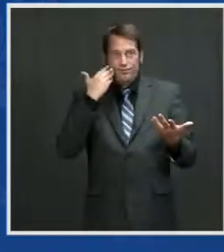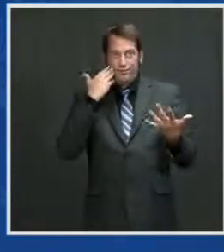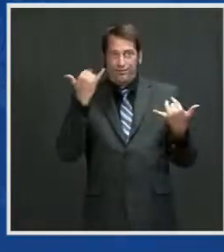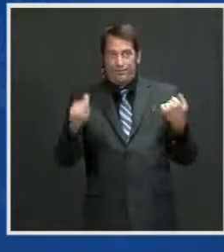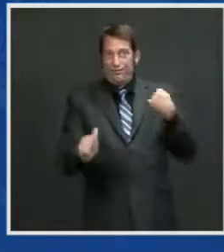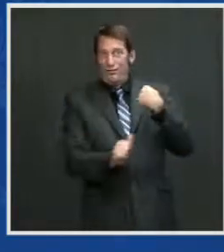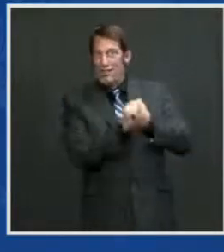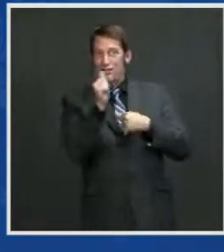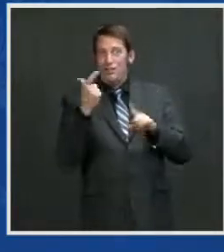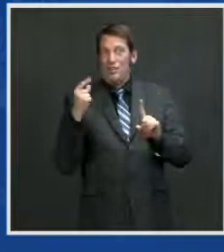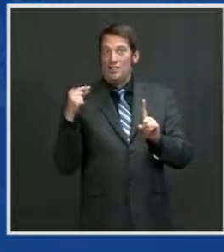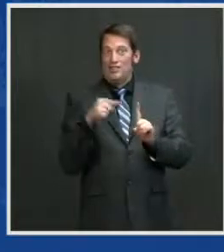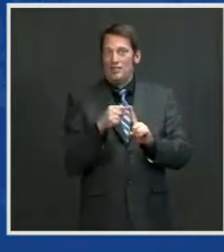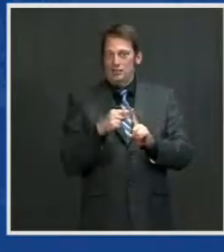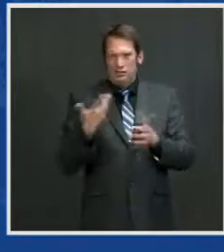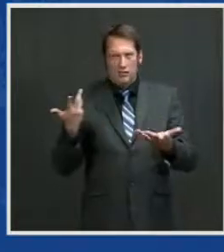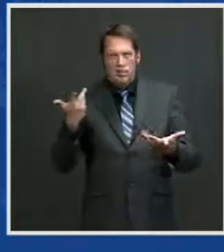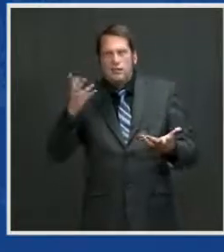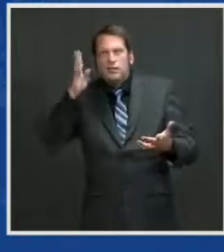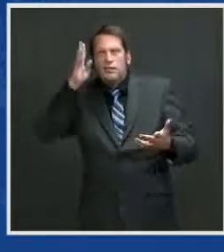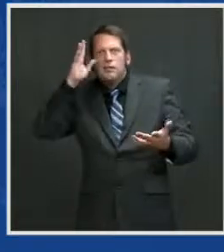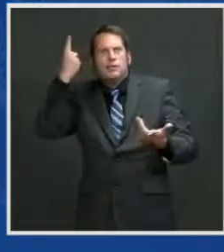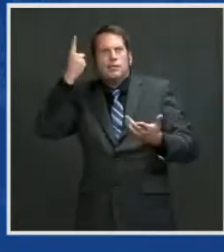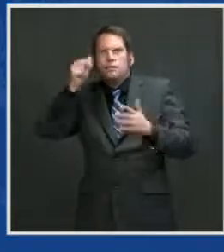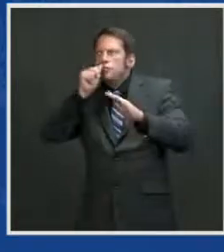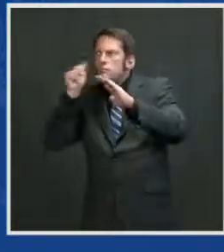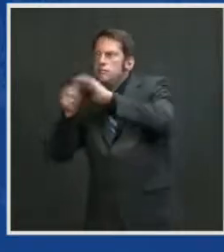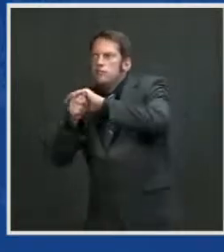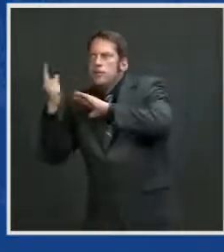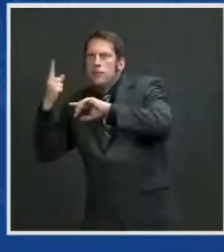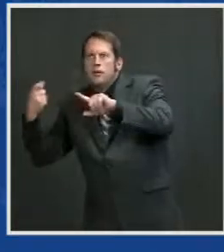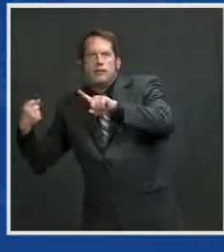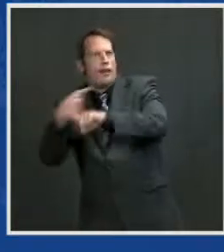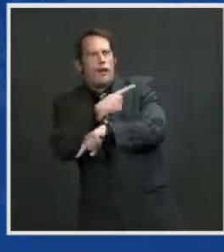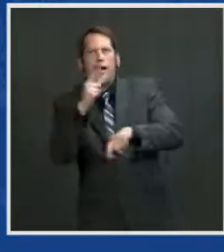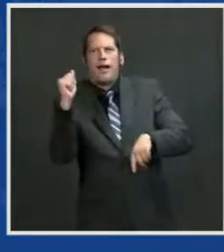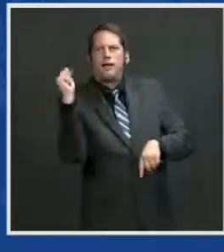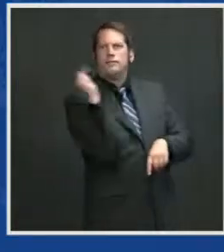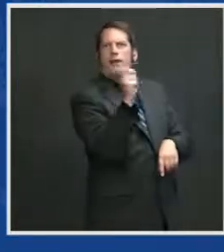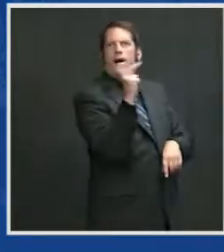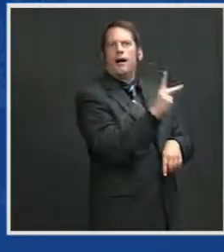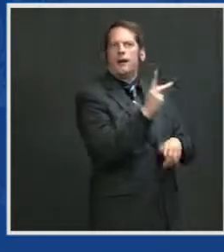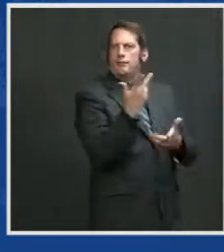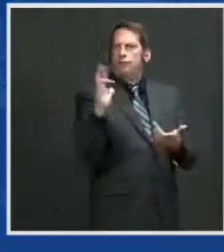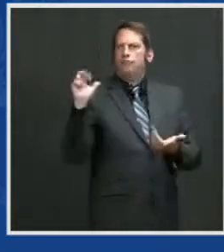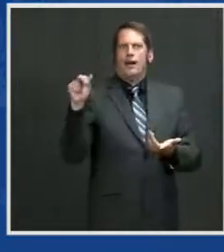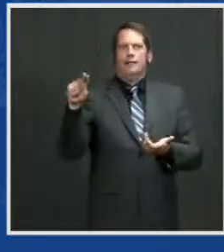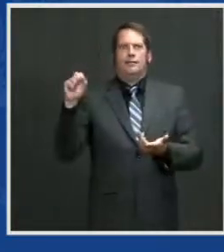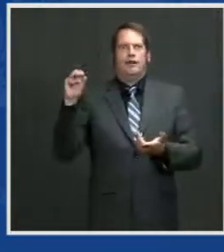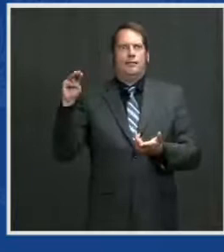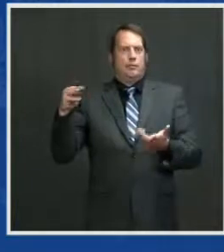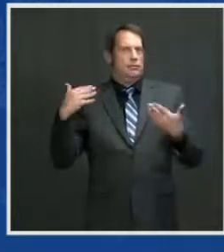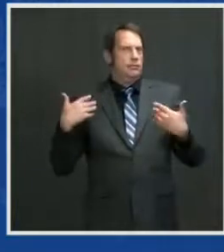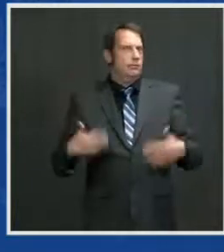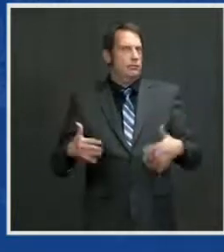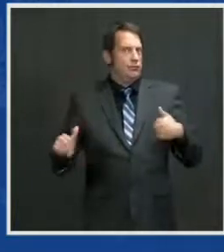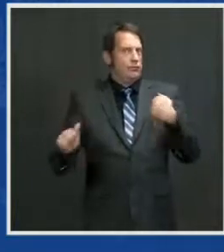They're governed by our democratic values, not by the autocrats who are letting it happen.